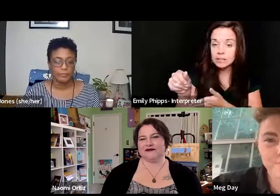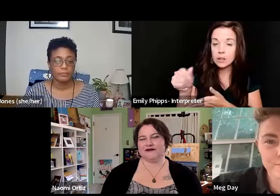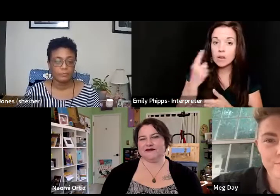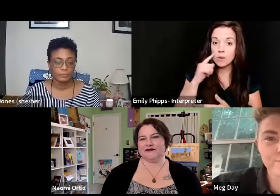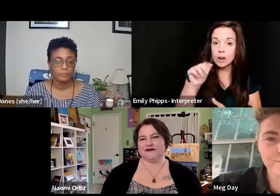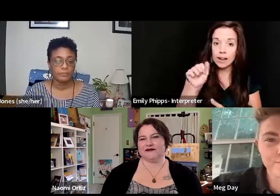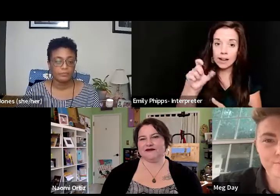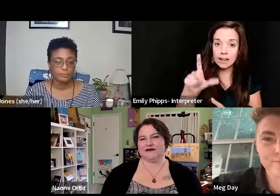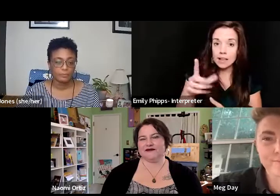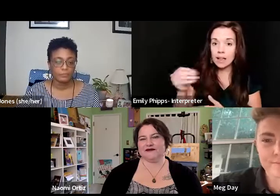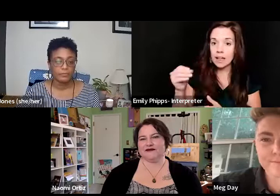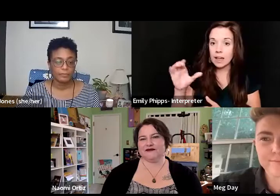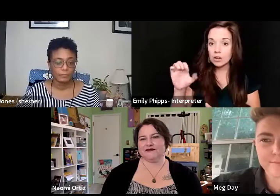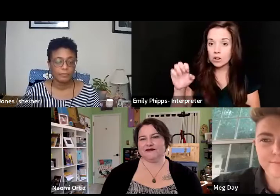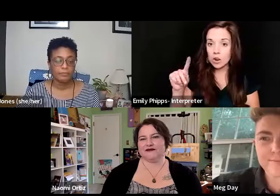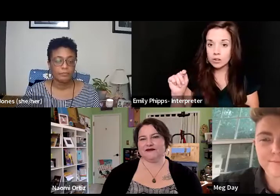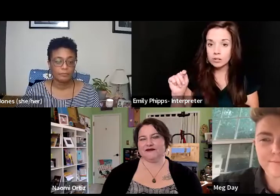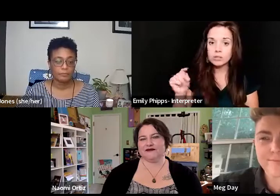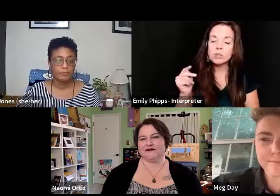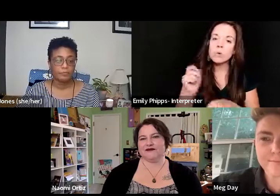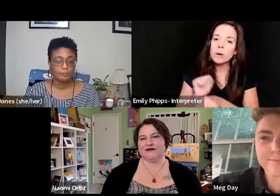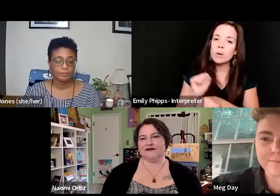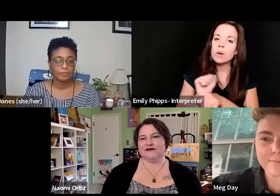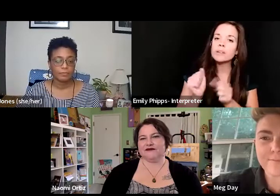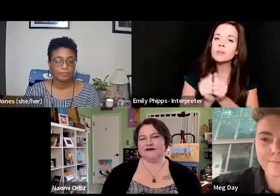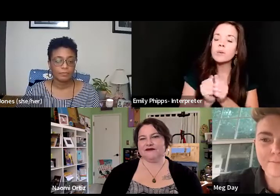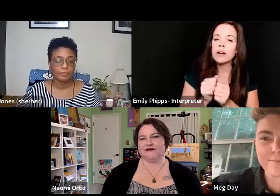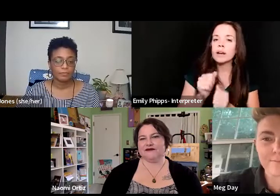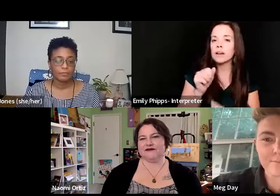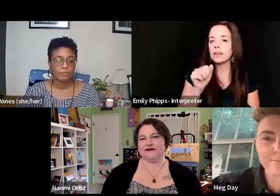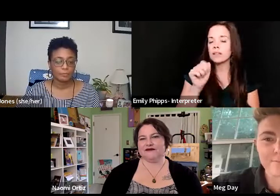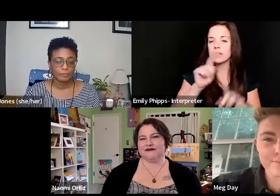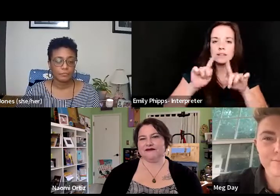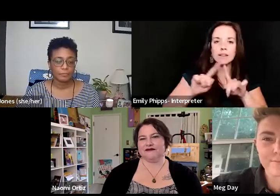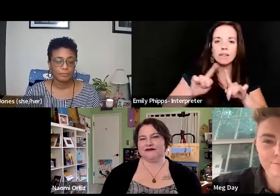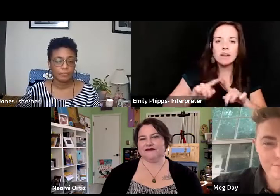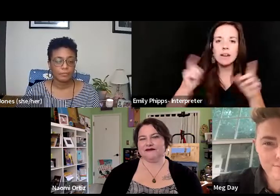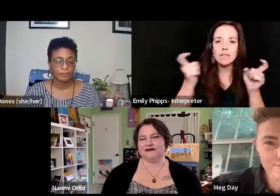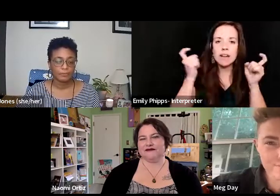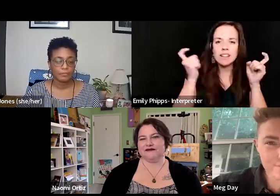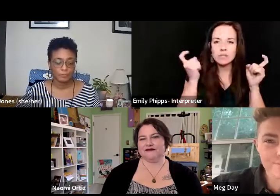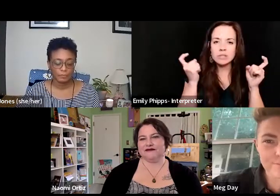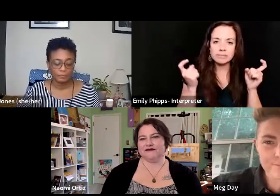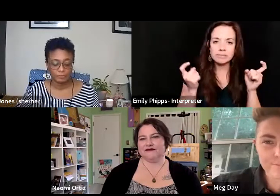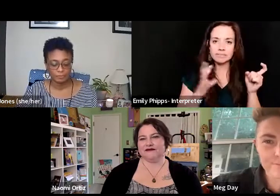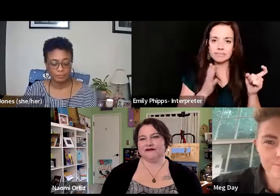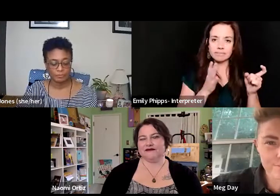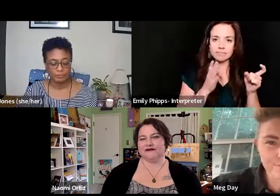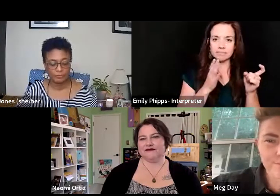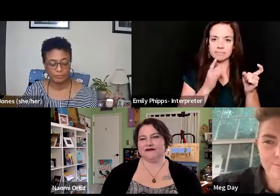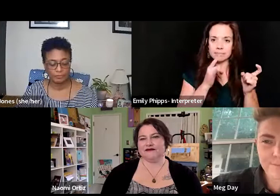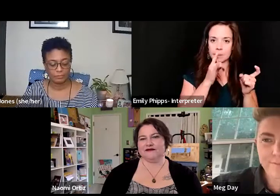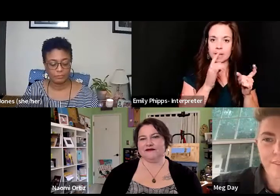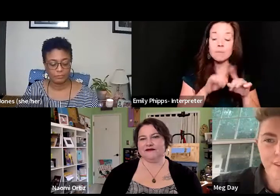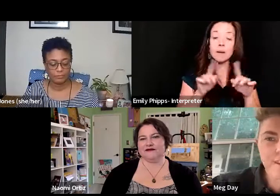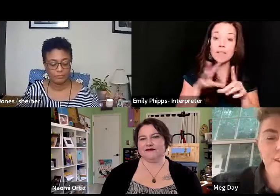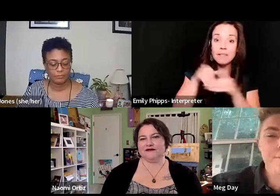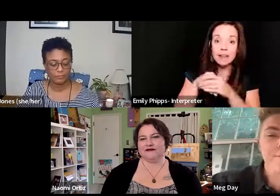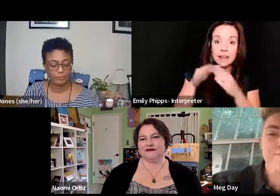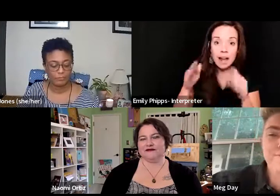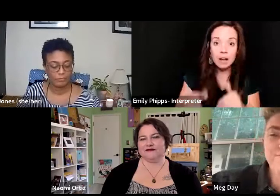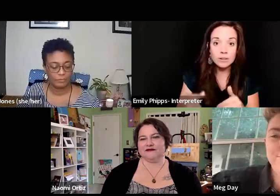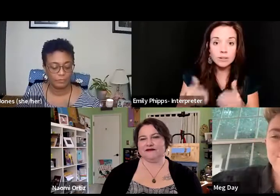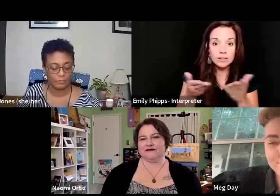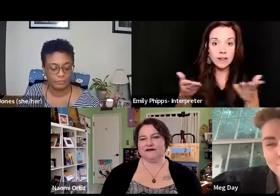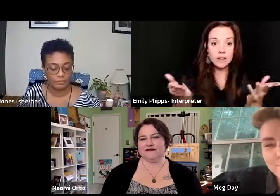and CART. So we are working with some of like the literary festivals that are kind of soosh and uptight, but they've got in-house stuff. They've got more funding.